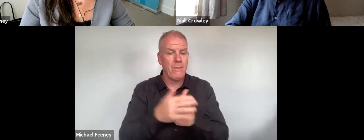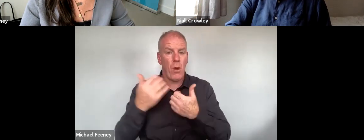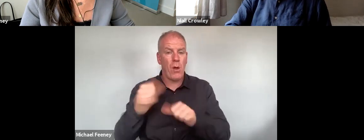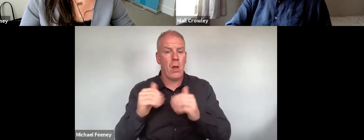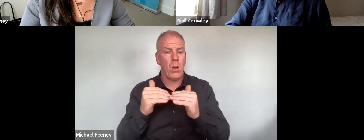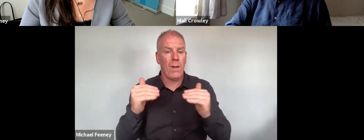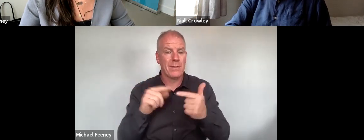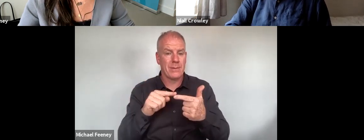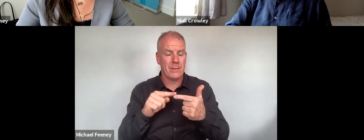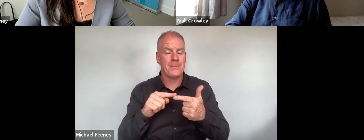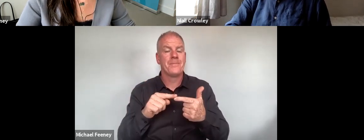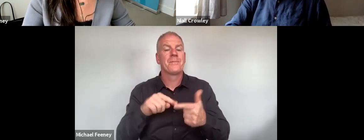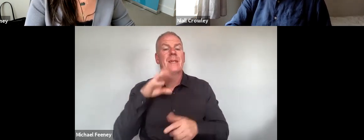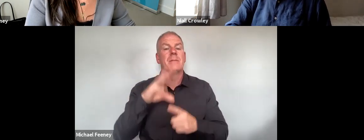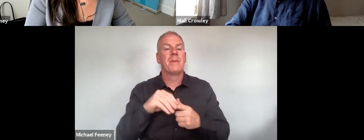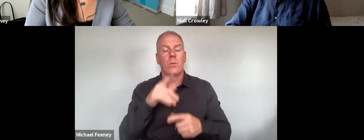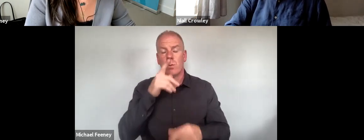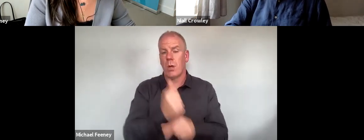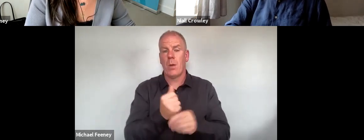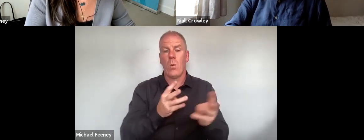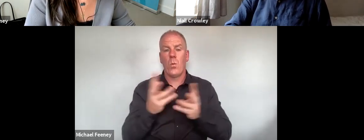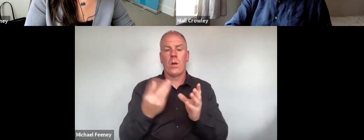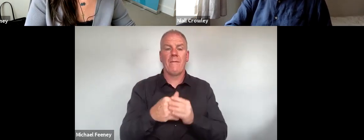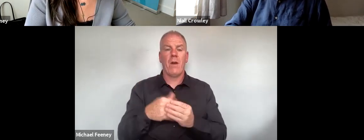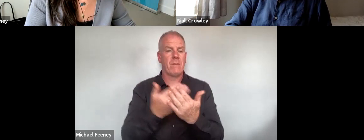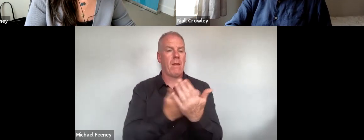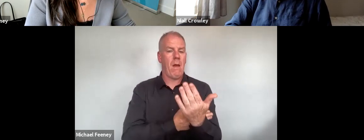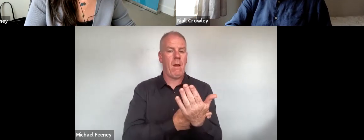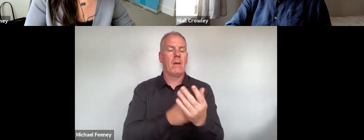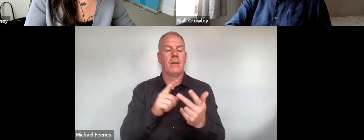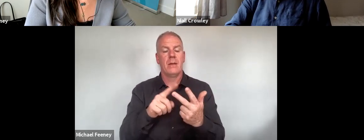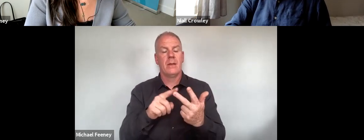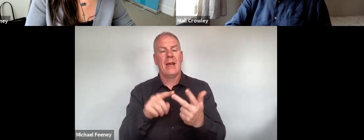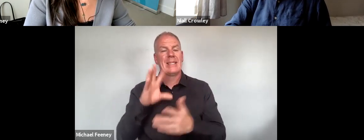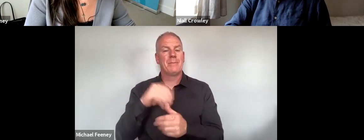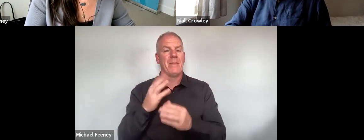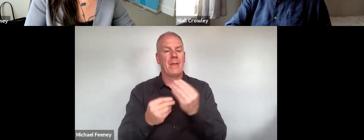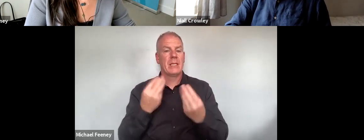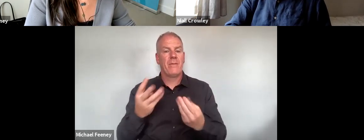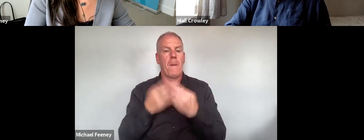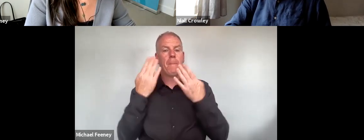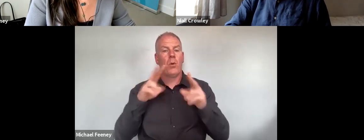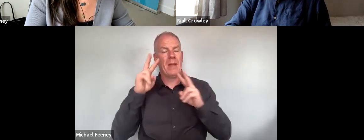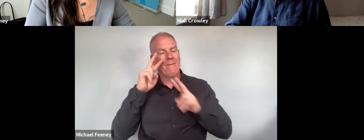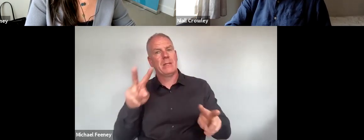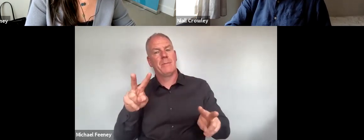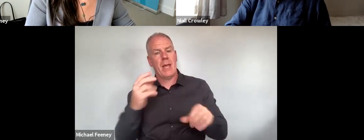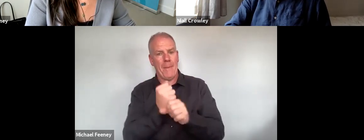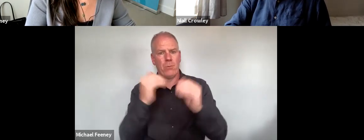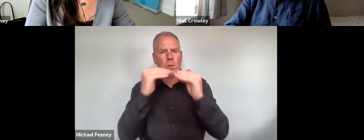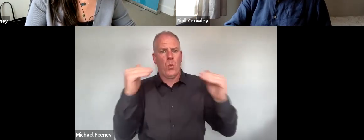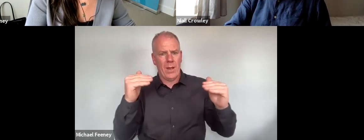mandate, in particular its work on litigation, and specific steps to ensure a public visibility for the equality mandate itself.